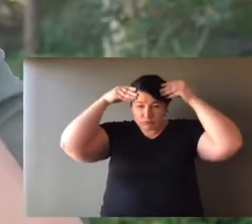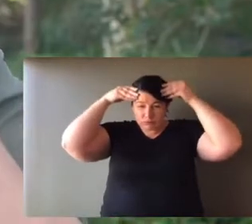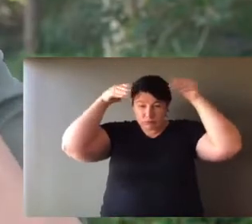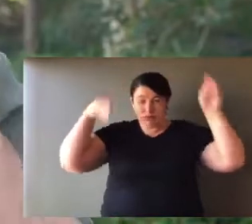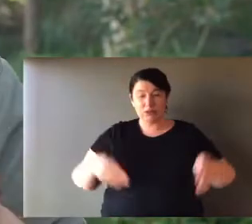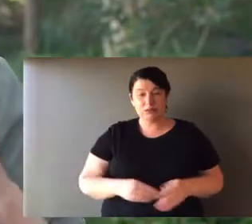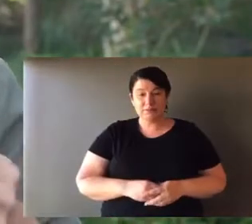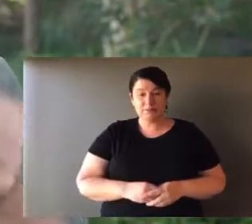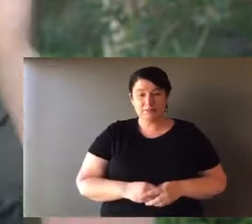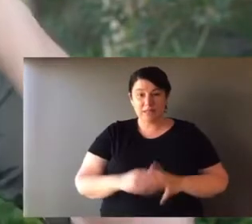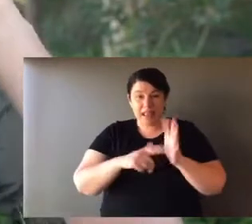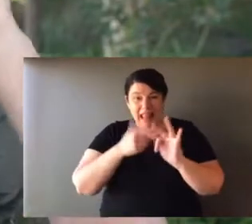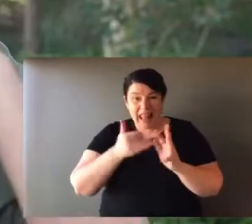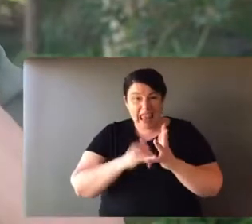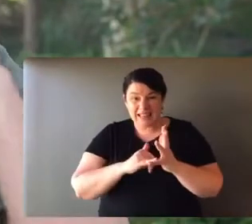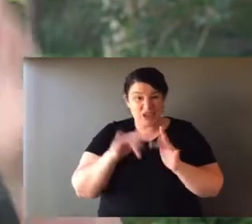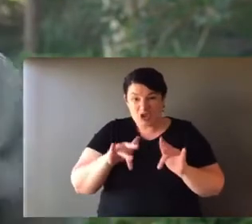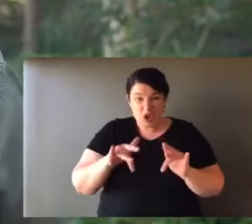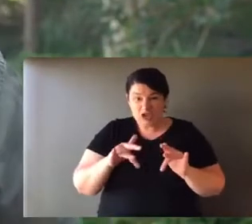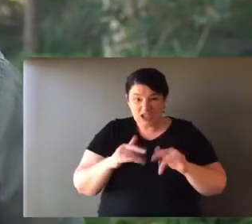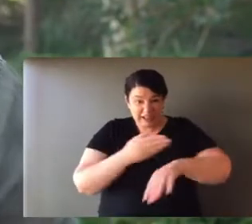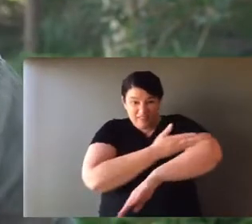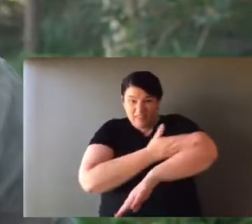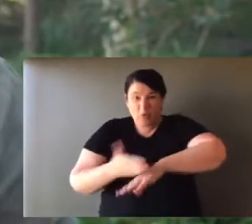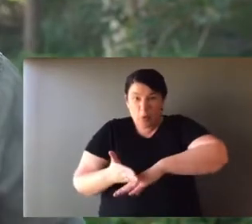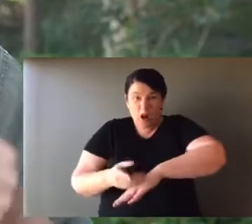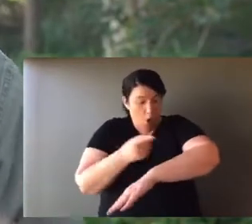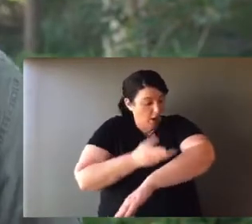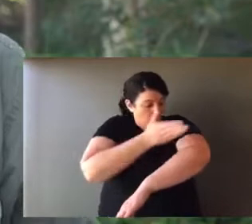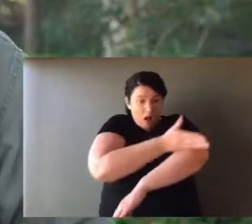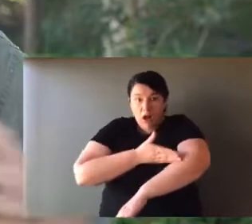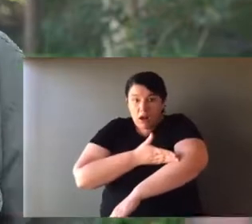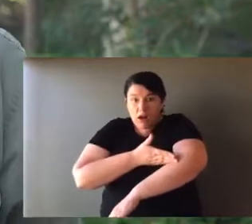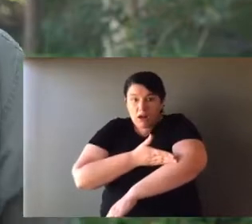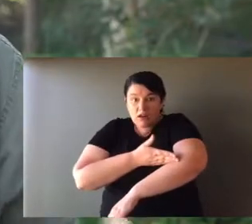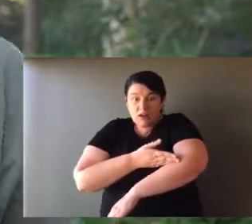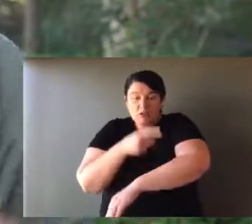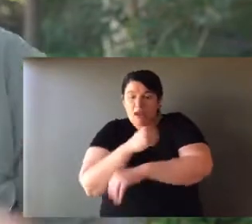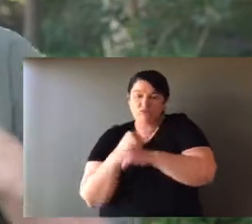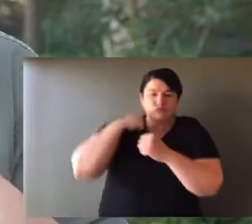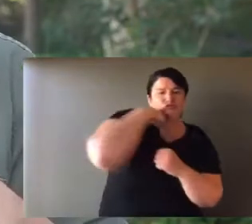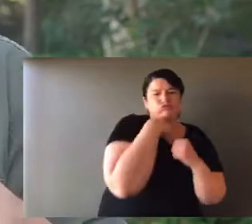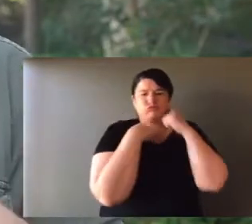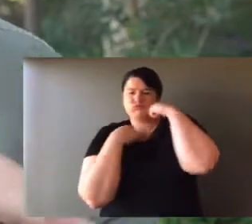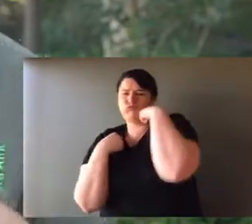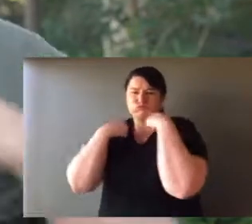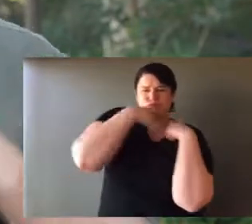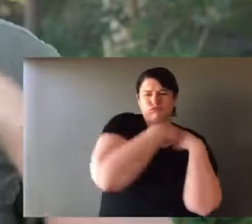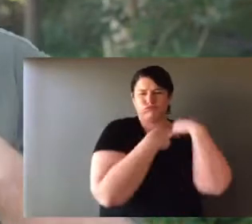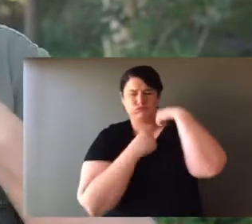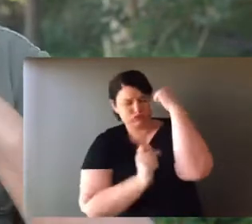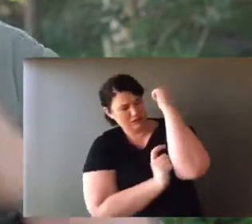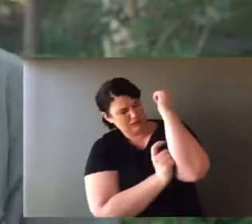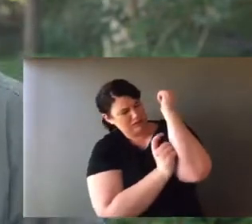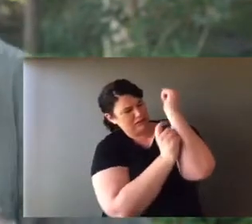closed and covered over with skin. Its ears are folded down on its head. Its legs haven't developed. They're little stumps. So it uses